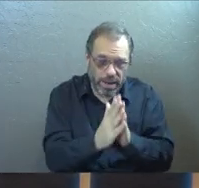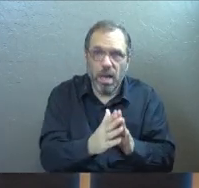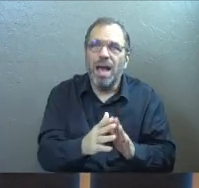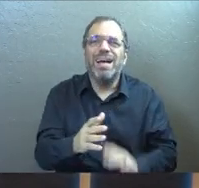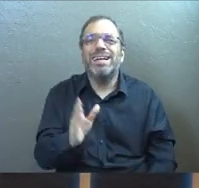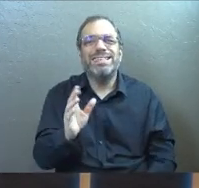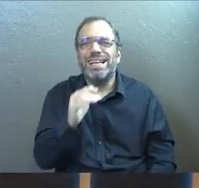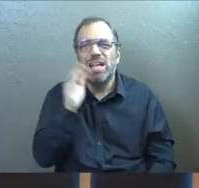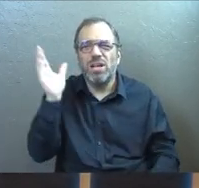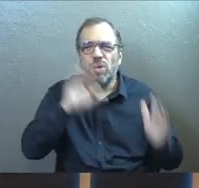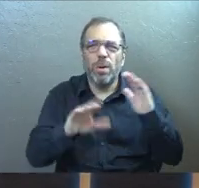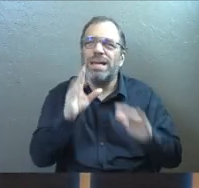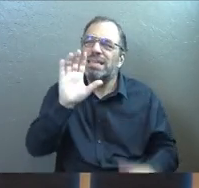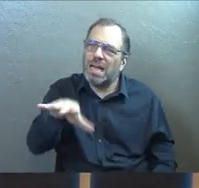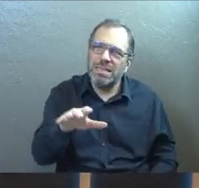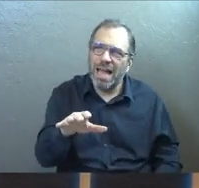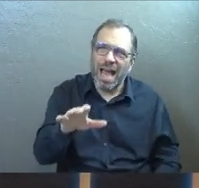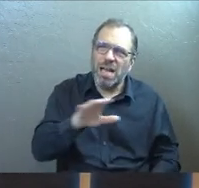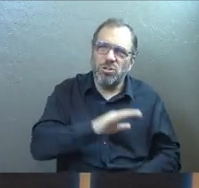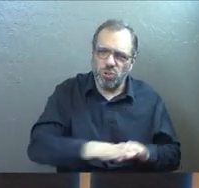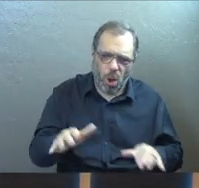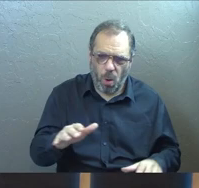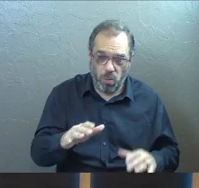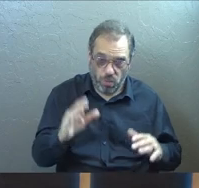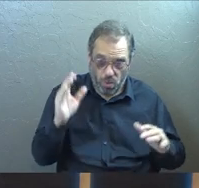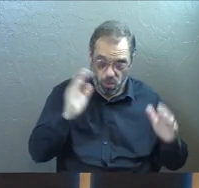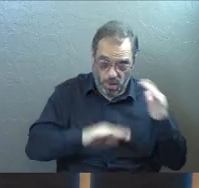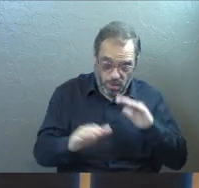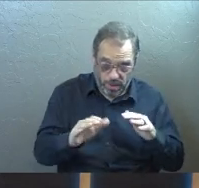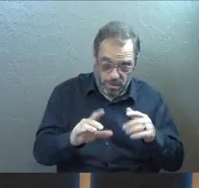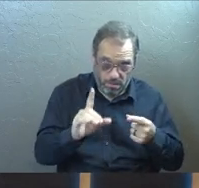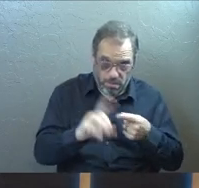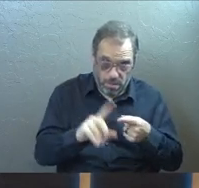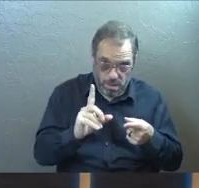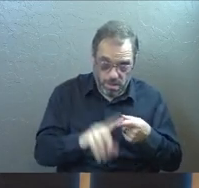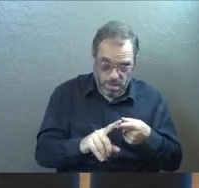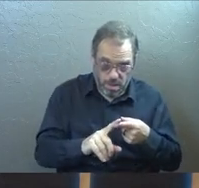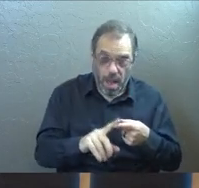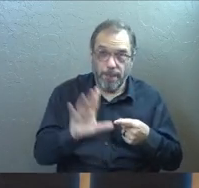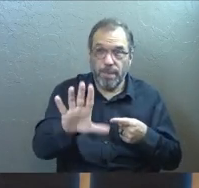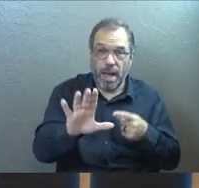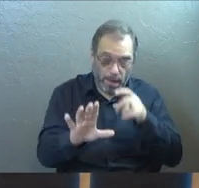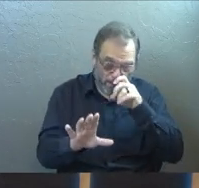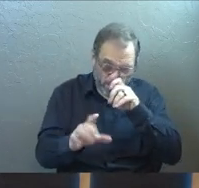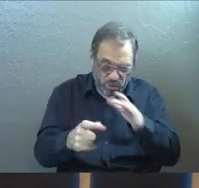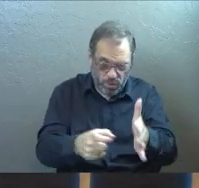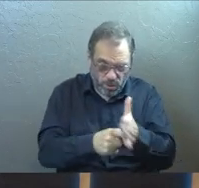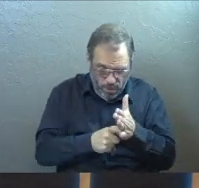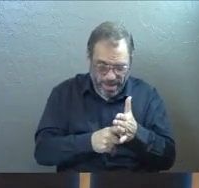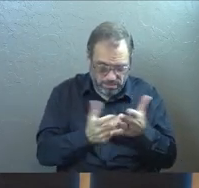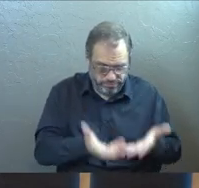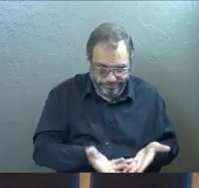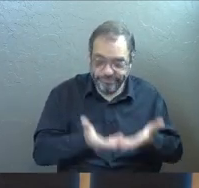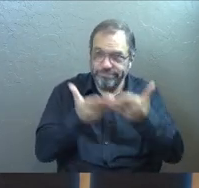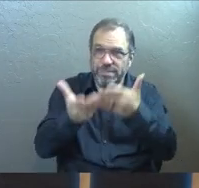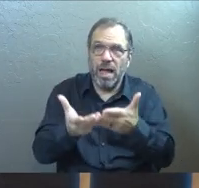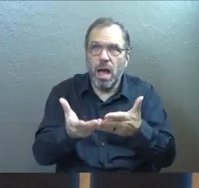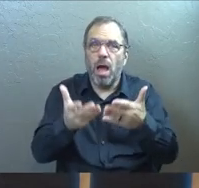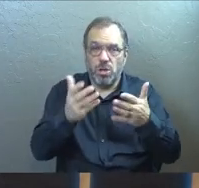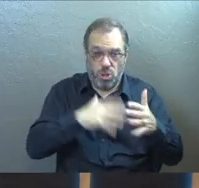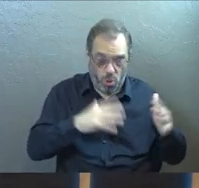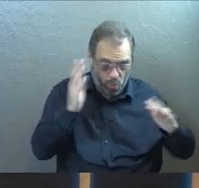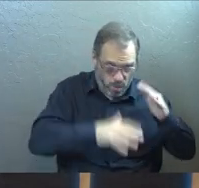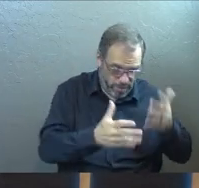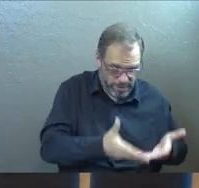He doesn't just say don't worry. He says, don't just worry, but take your requests to God. Turn